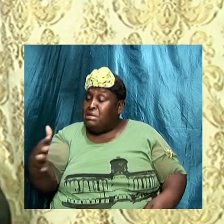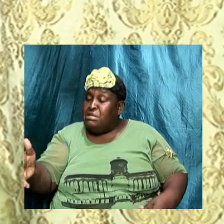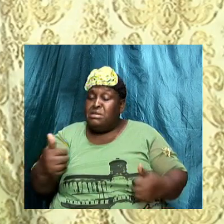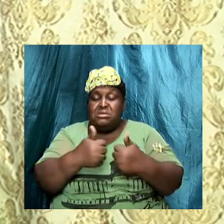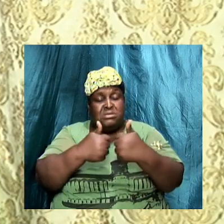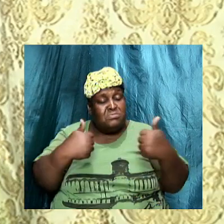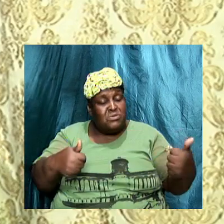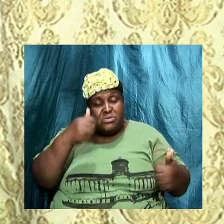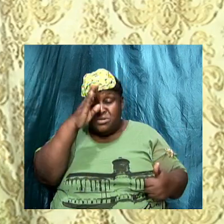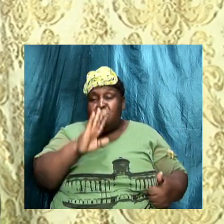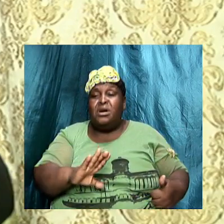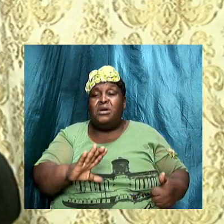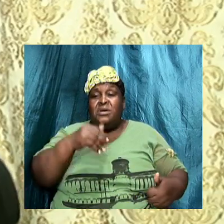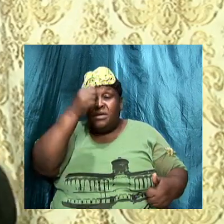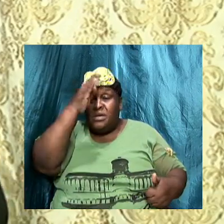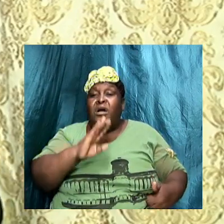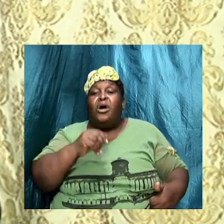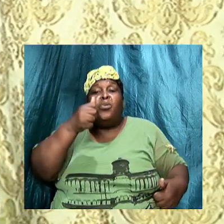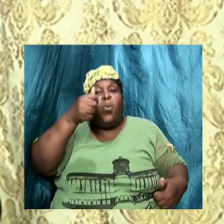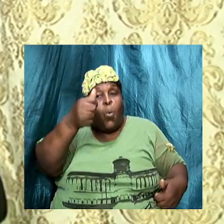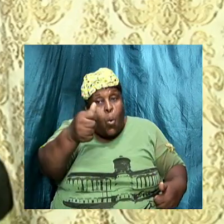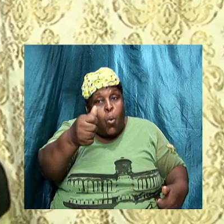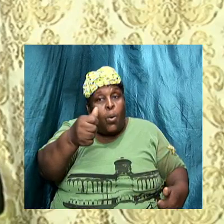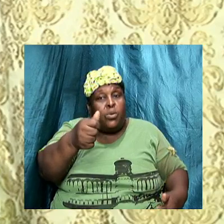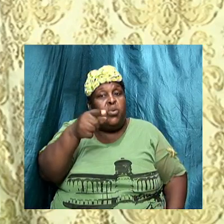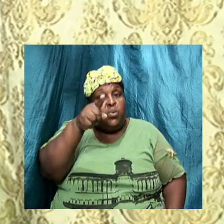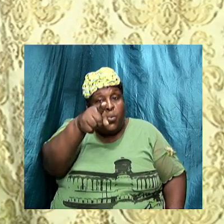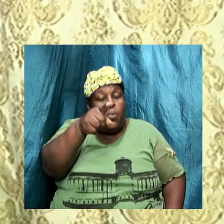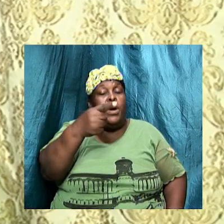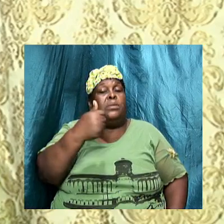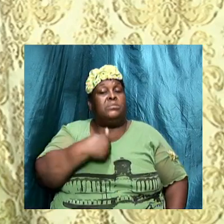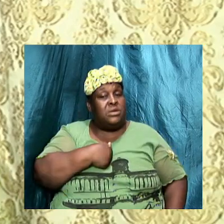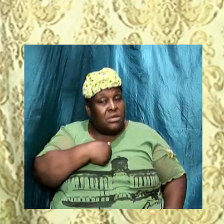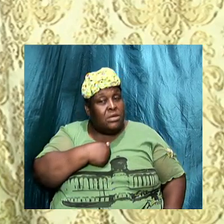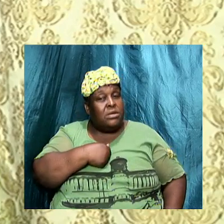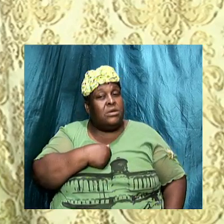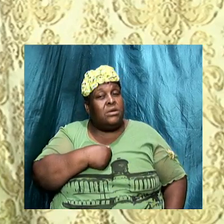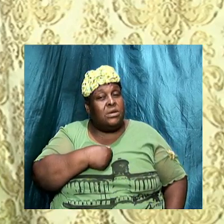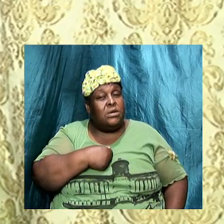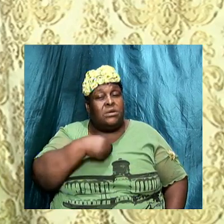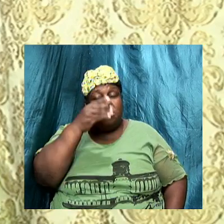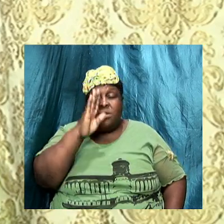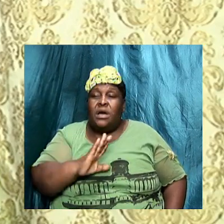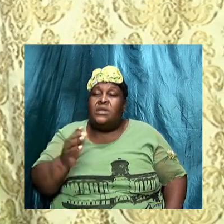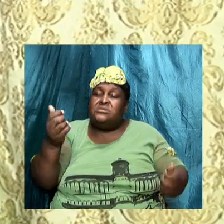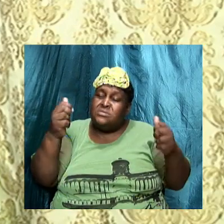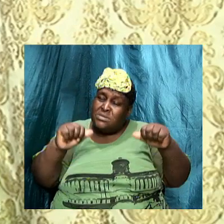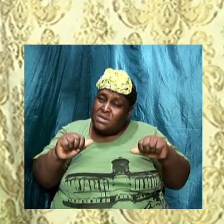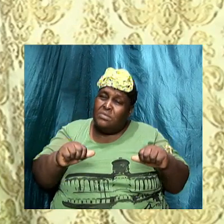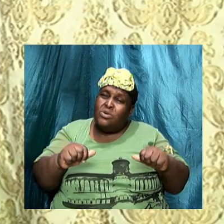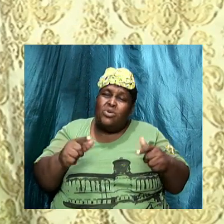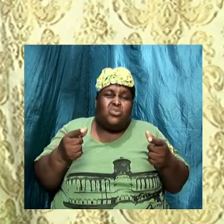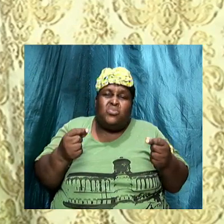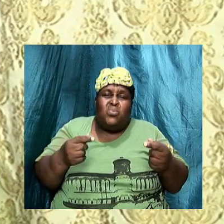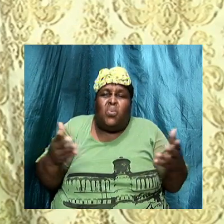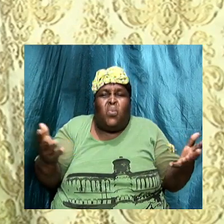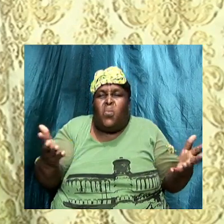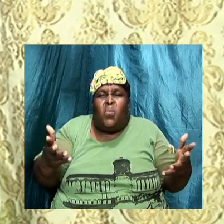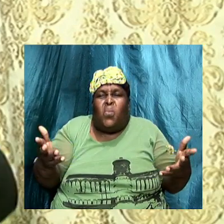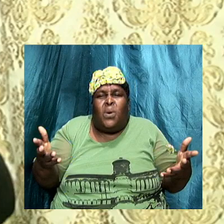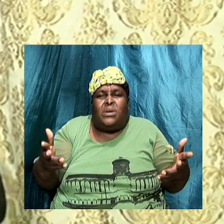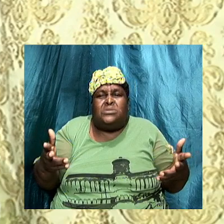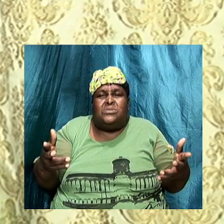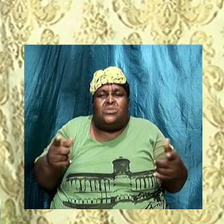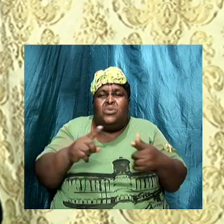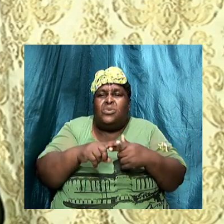own it. And God own you and God own me. Amen. And God should be able to do whatever He wants to us.